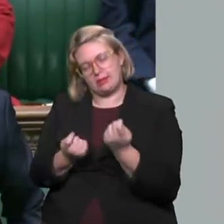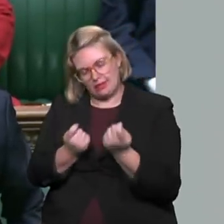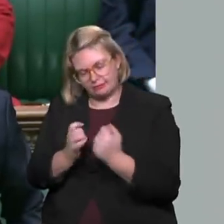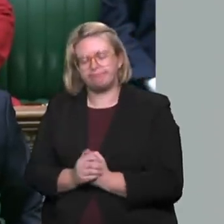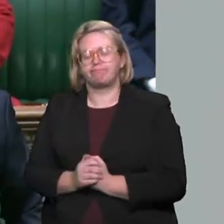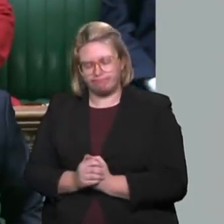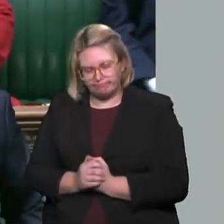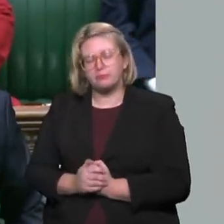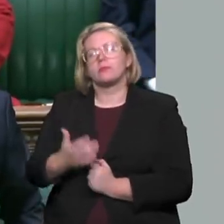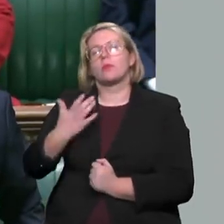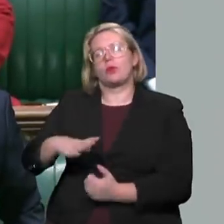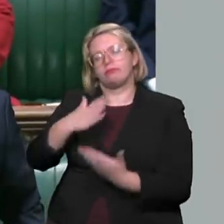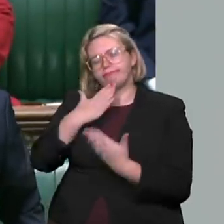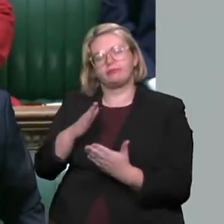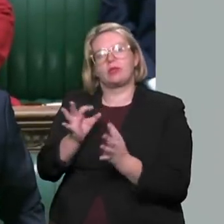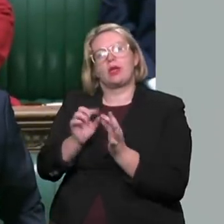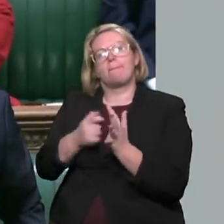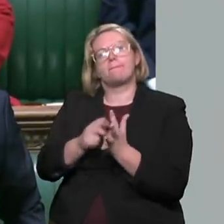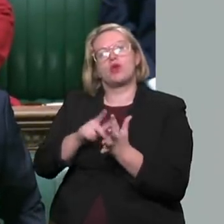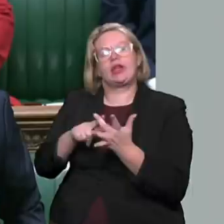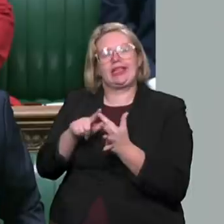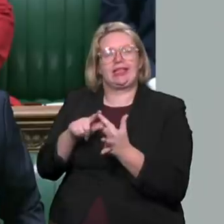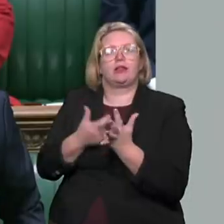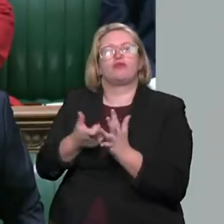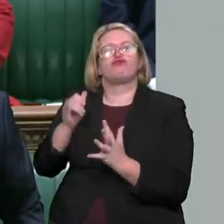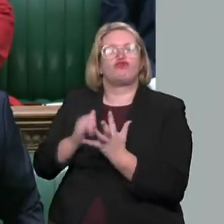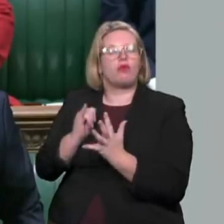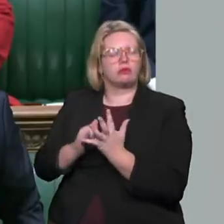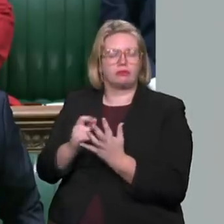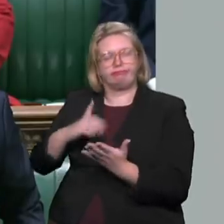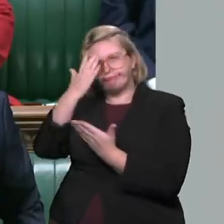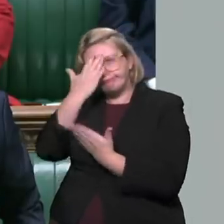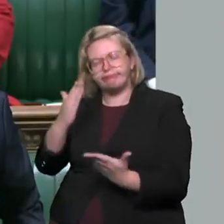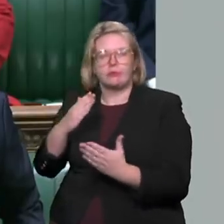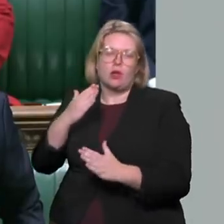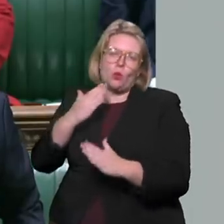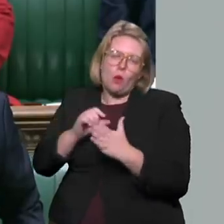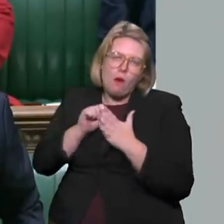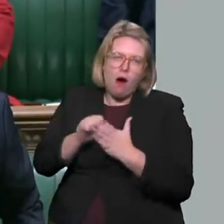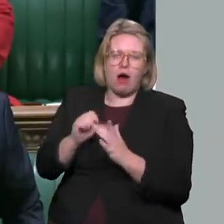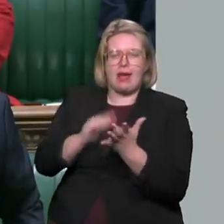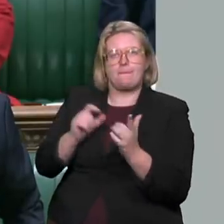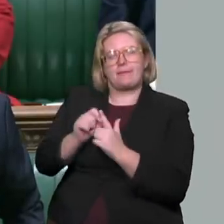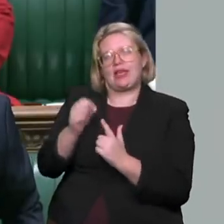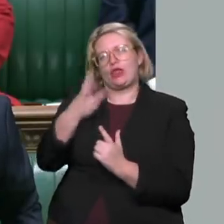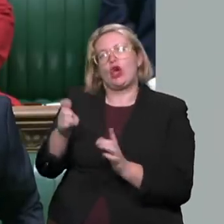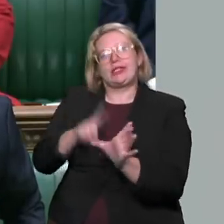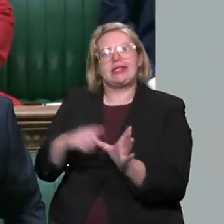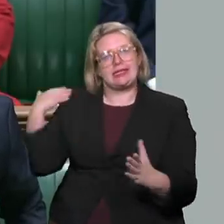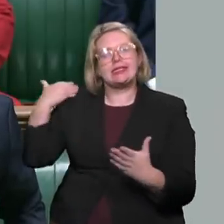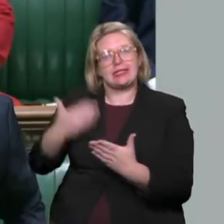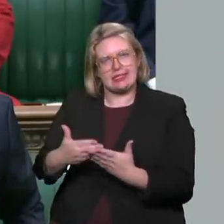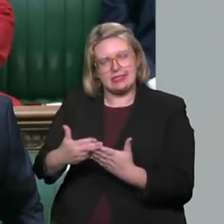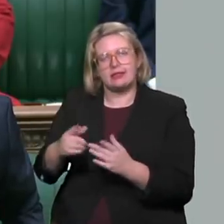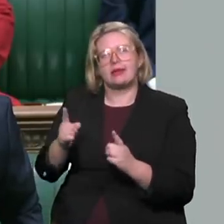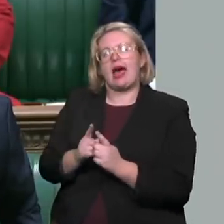campaigner who served this place and his constituents with great distinction for three decades? Mr Speaker, I will pay my respects and